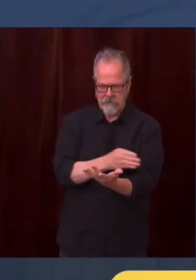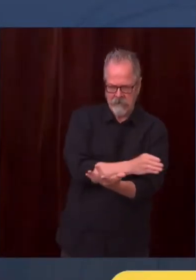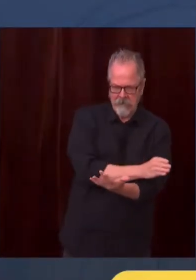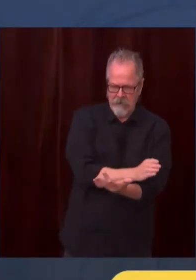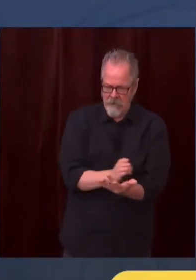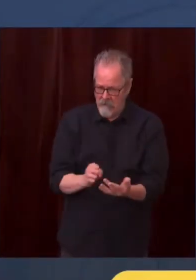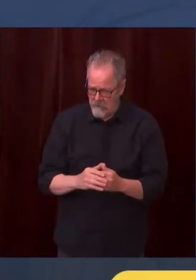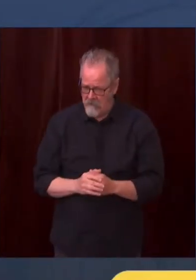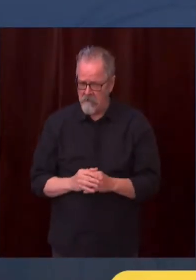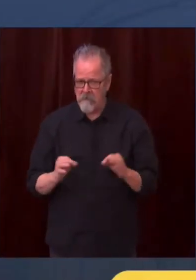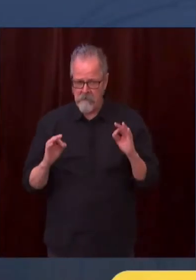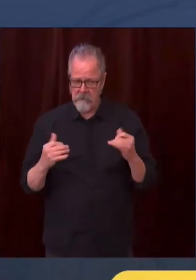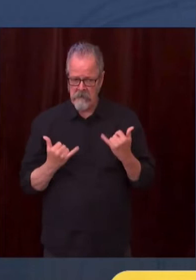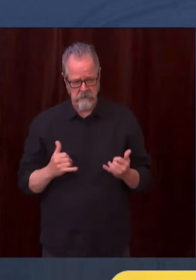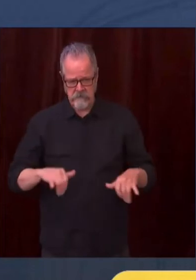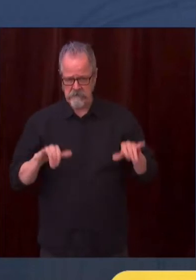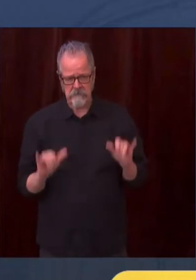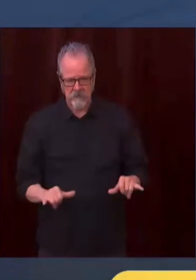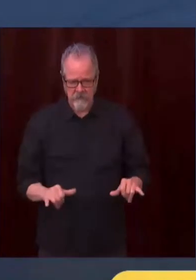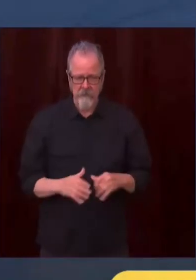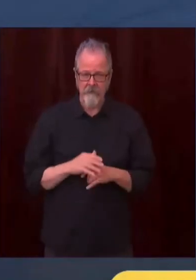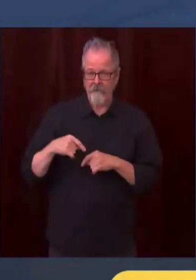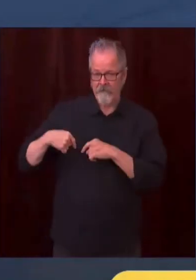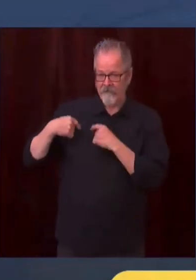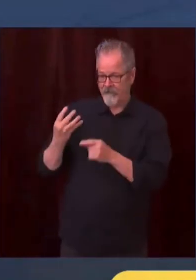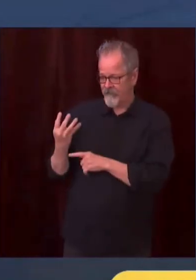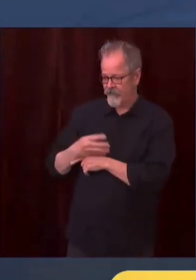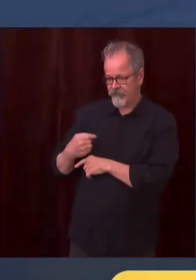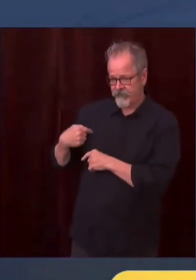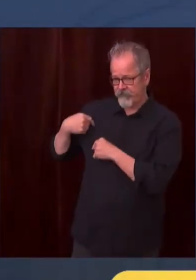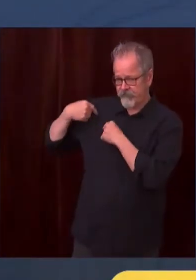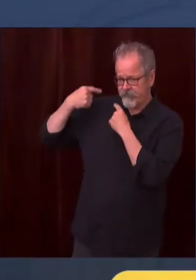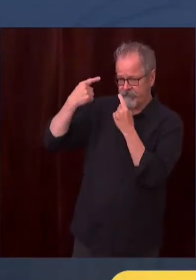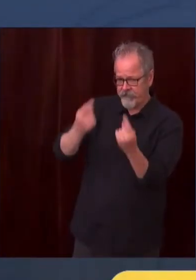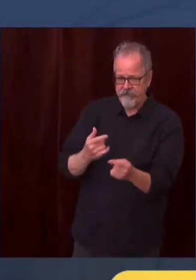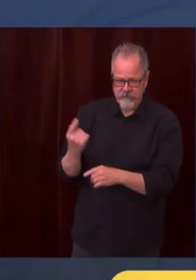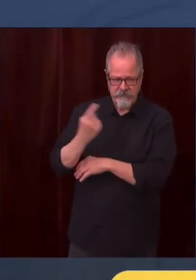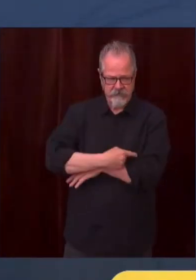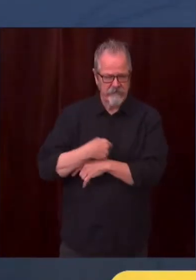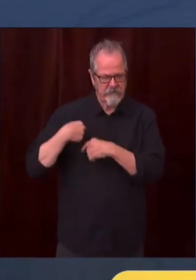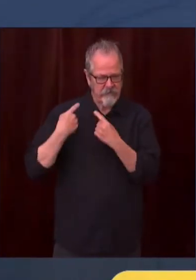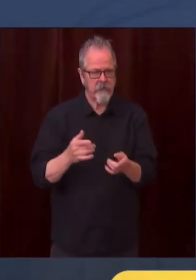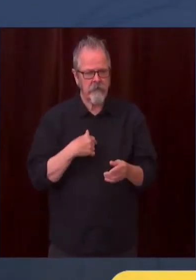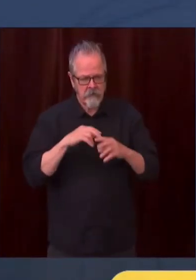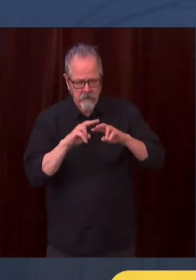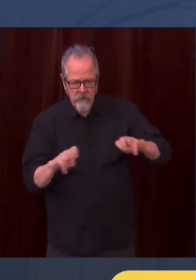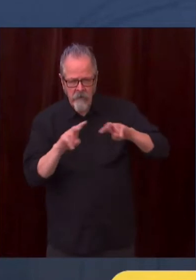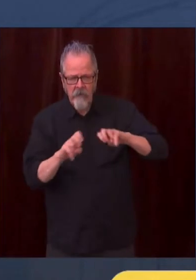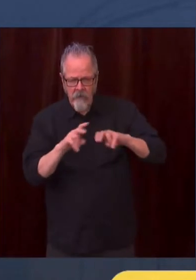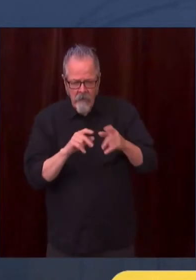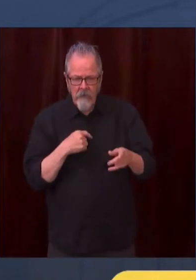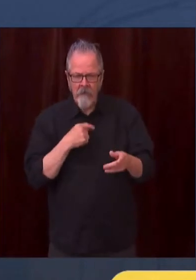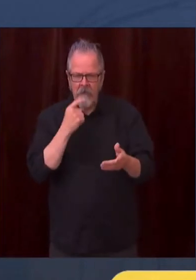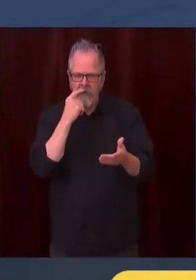in the last few days as it has come in on a daily basis. And we're responding to what we've learned with that most